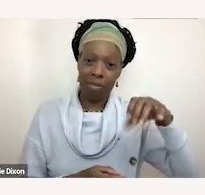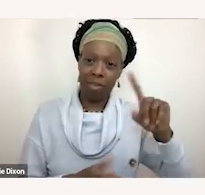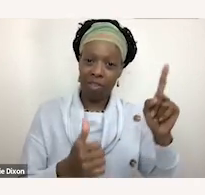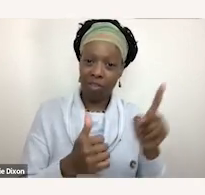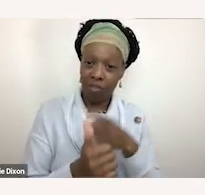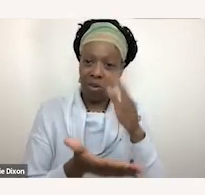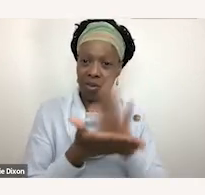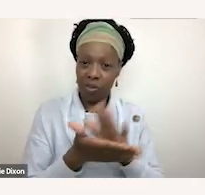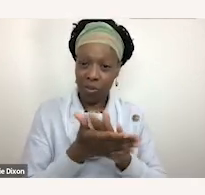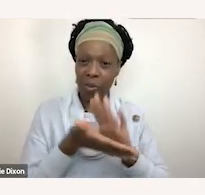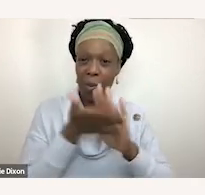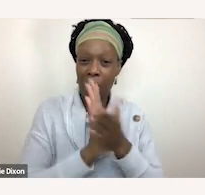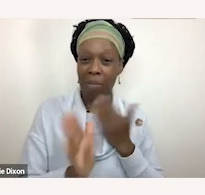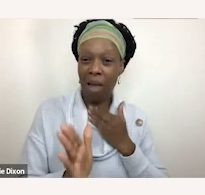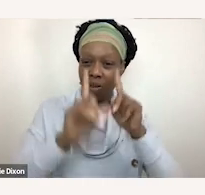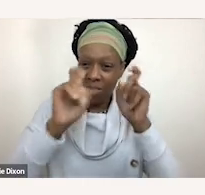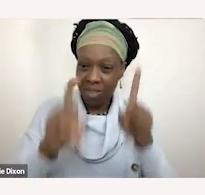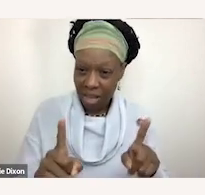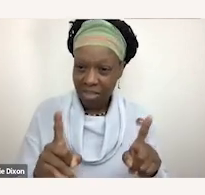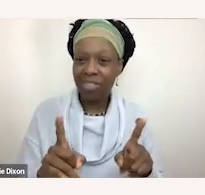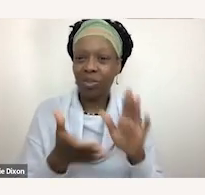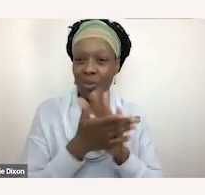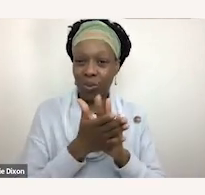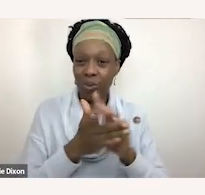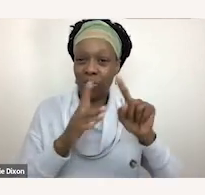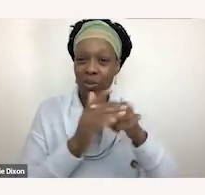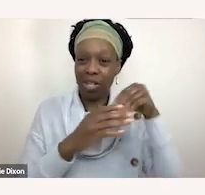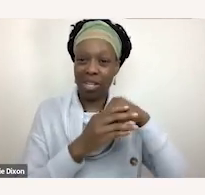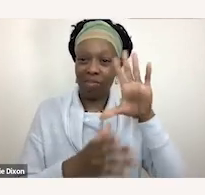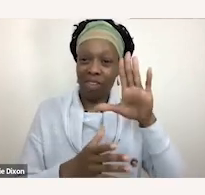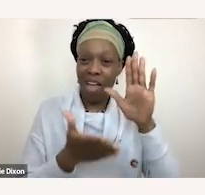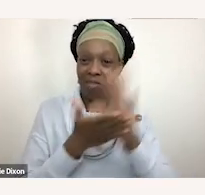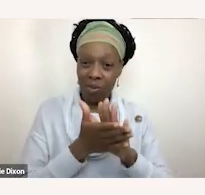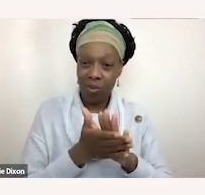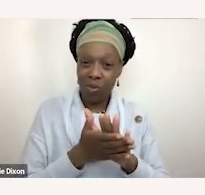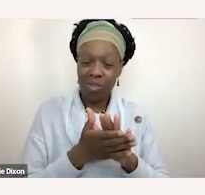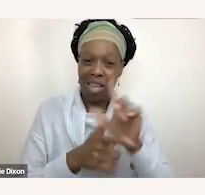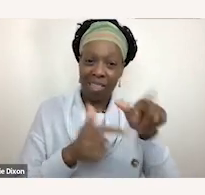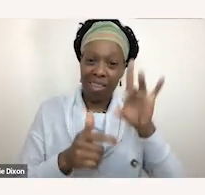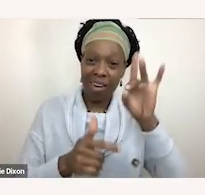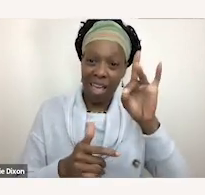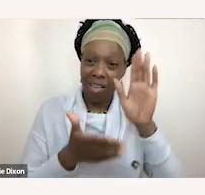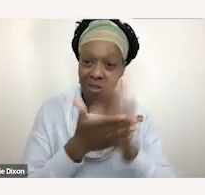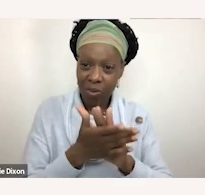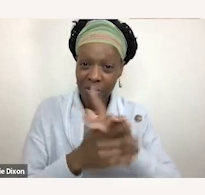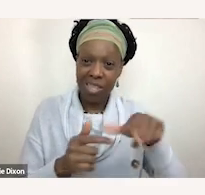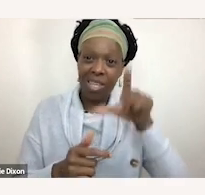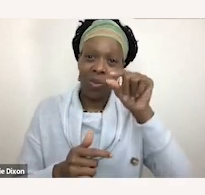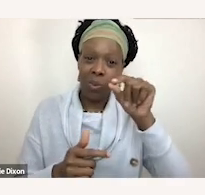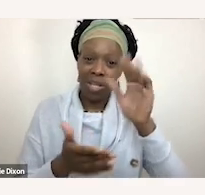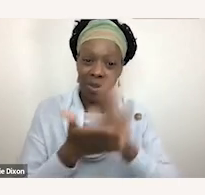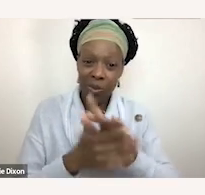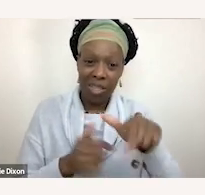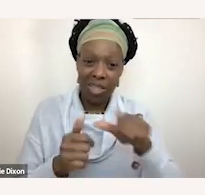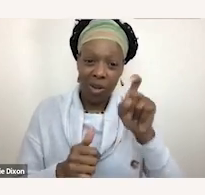who were a pilot of this program so we started in five schools went to eight schools went to 20 schools you know went to almost 100 schools um